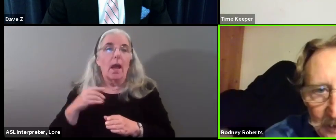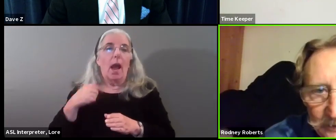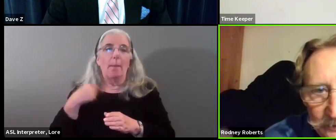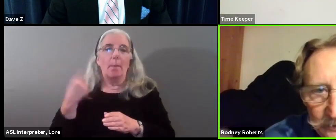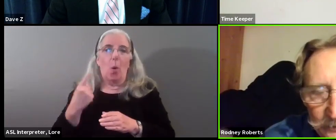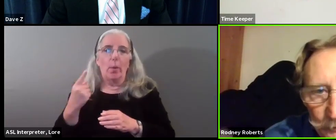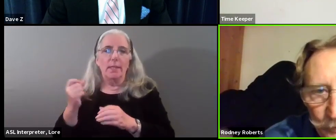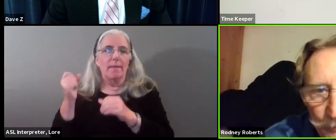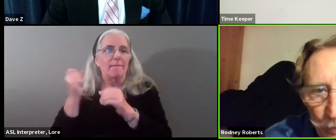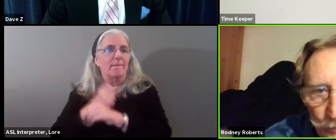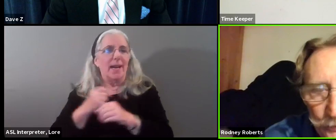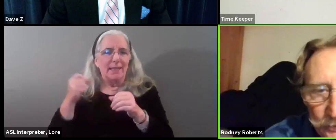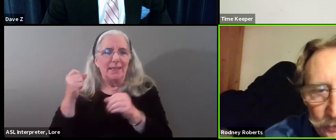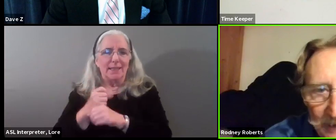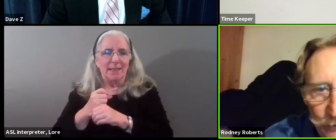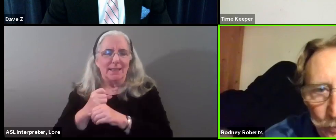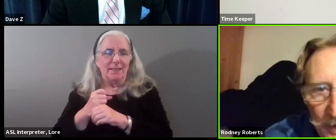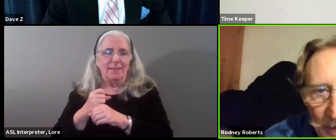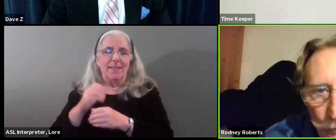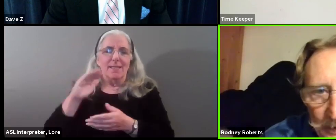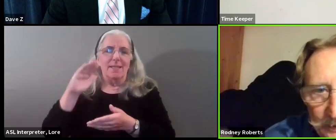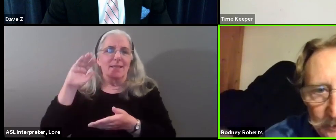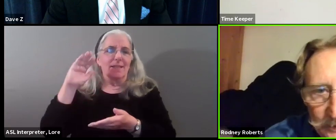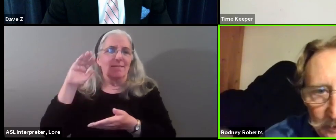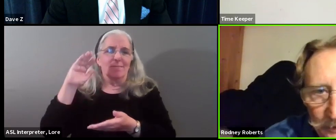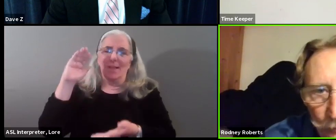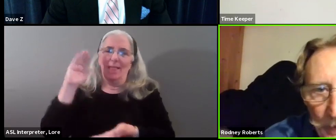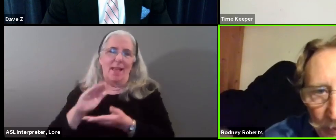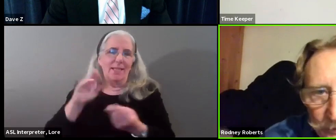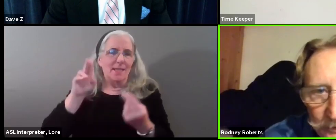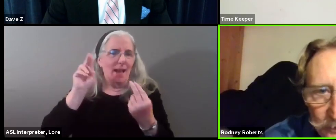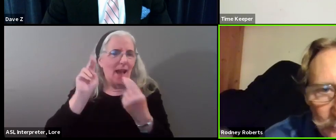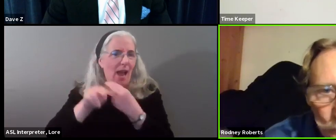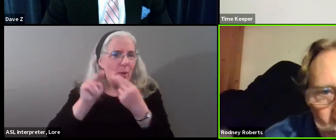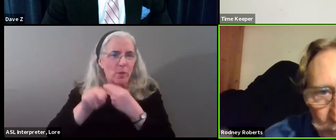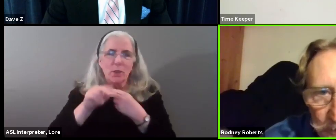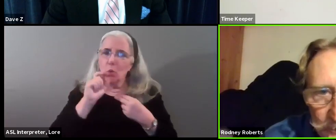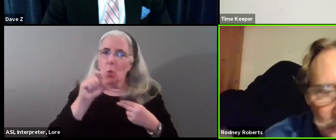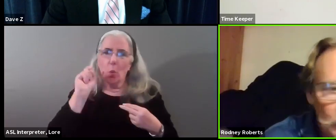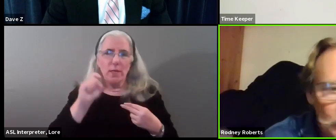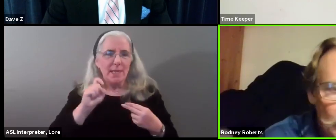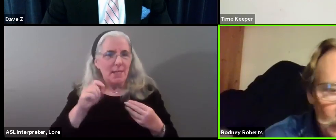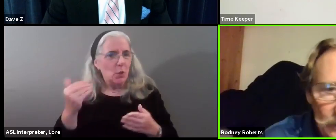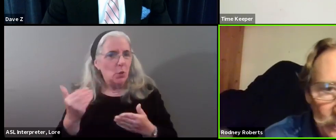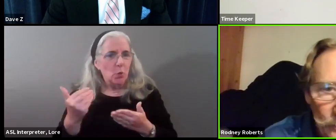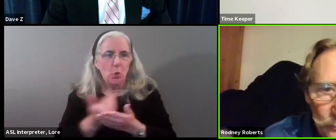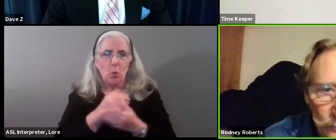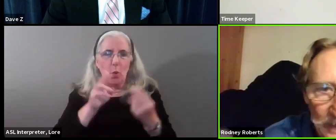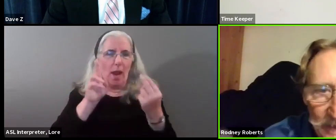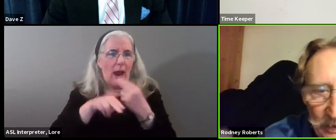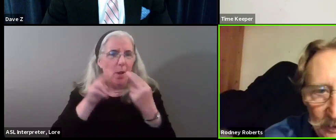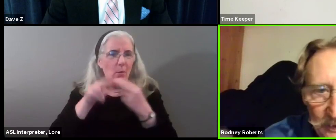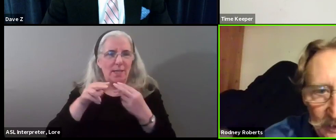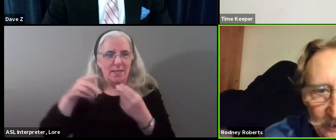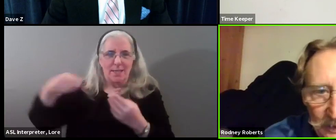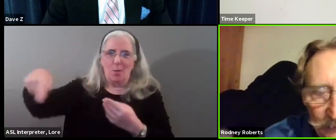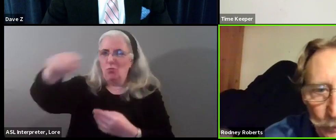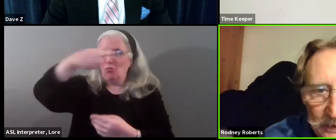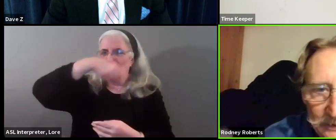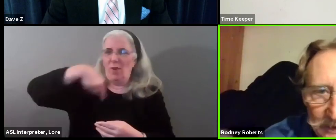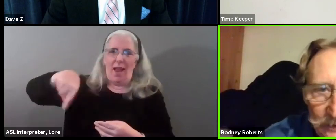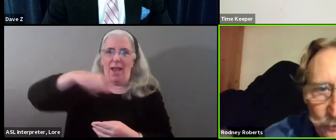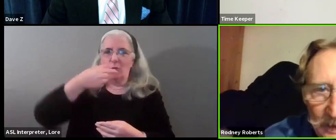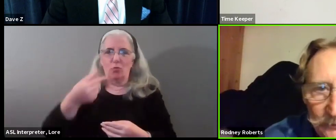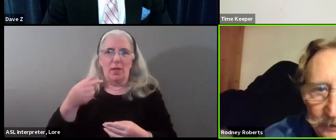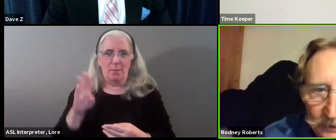fighting against the proposals to have new highways around us, through us, you know, you name it. And if